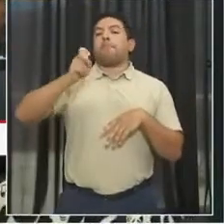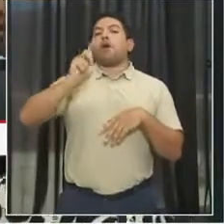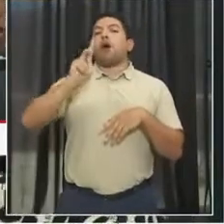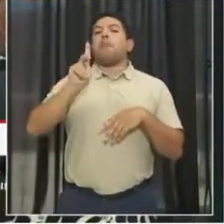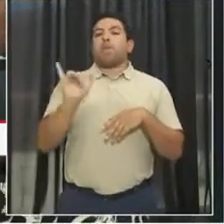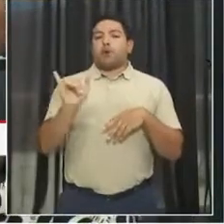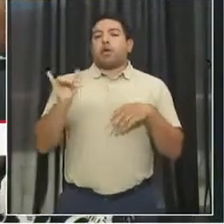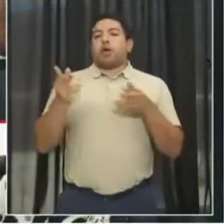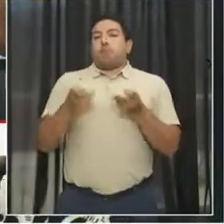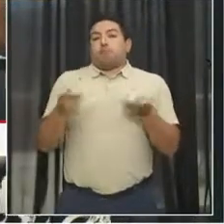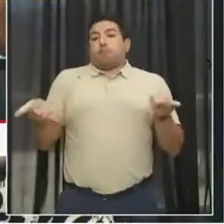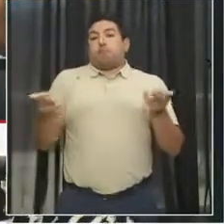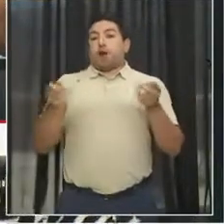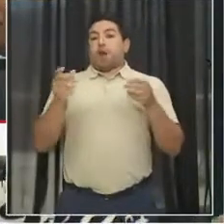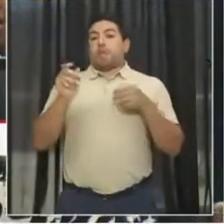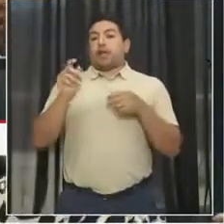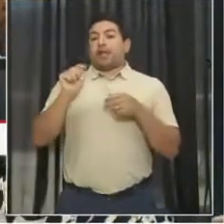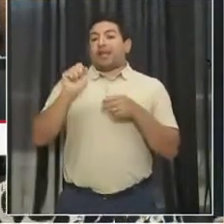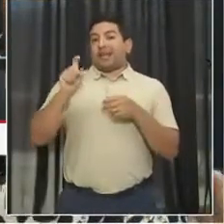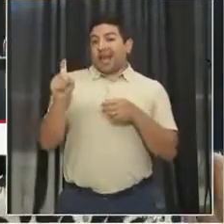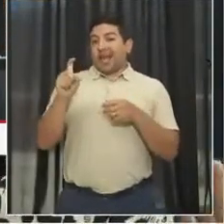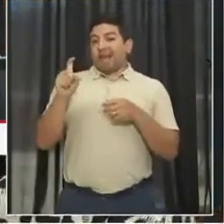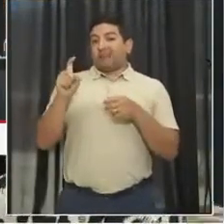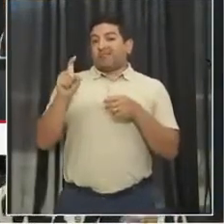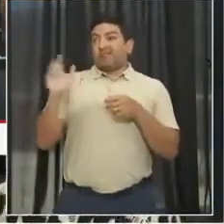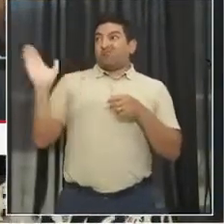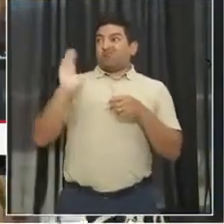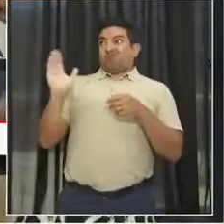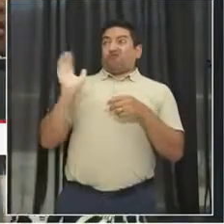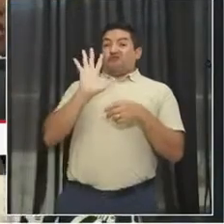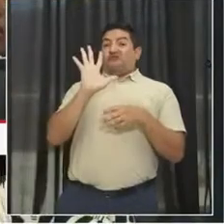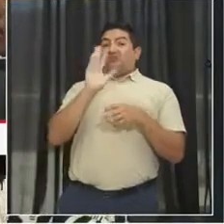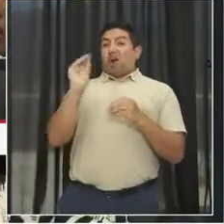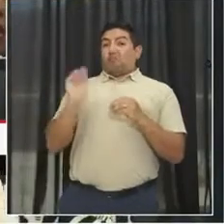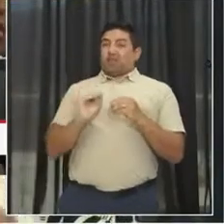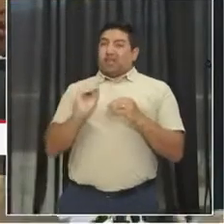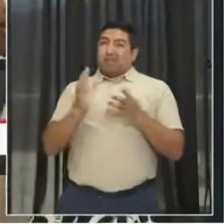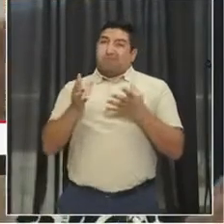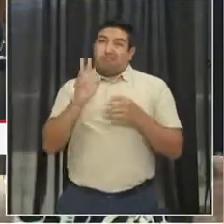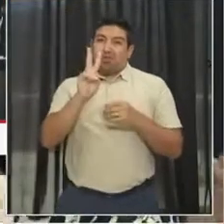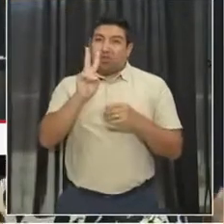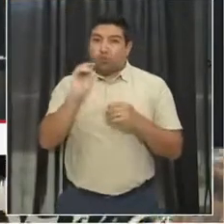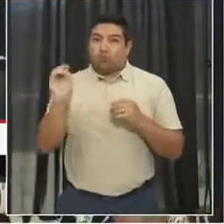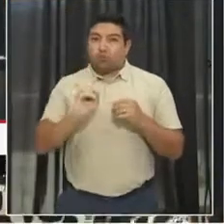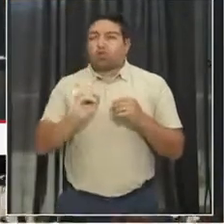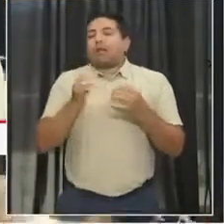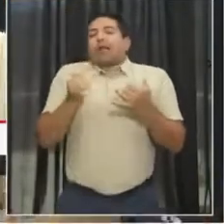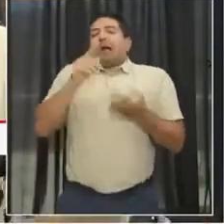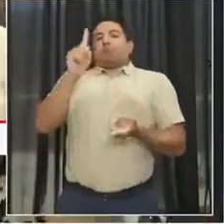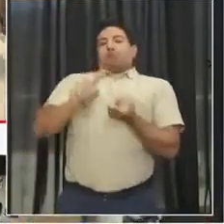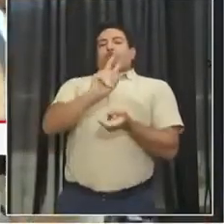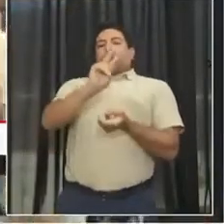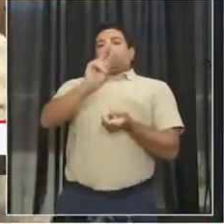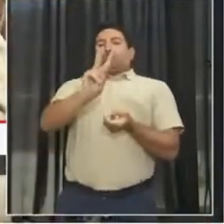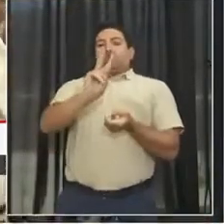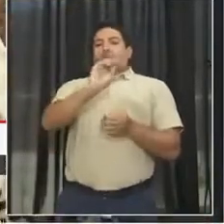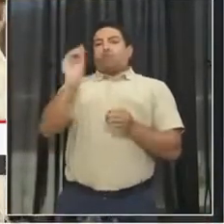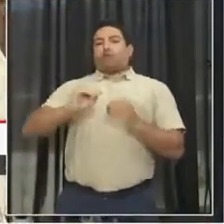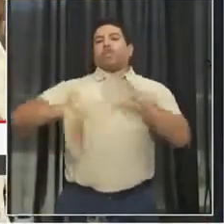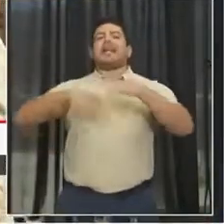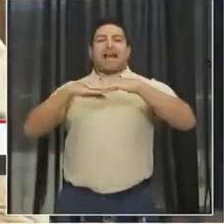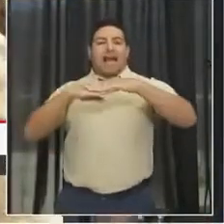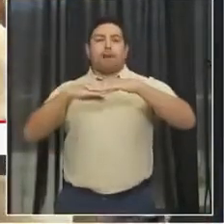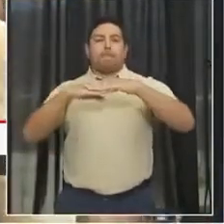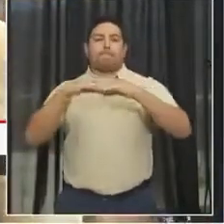seniors that used to be 5% every year and made it 2%, which means your taxes can't go up more than